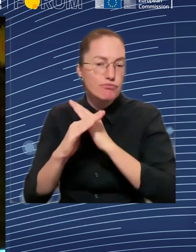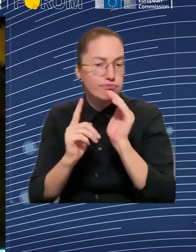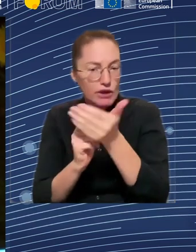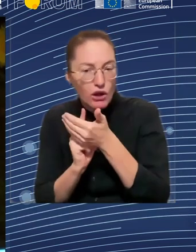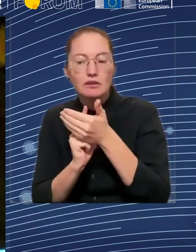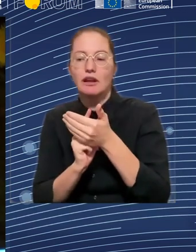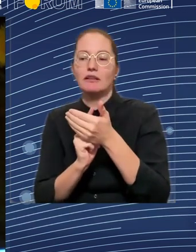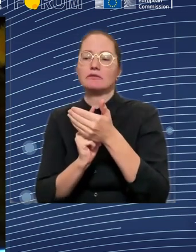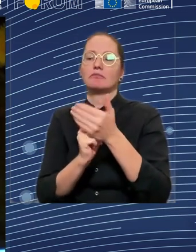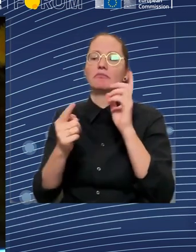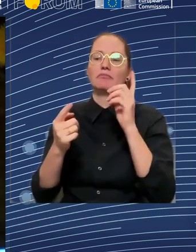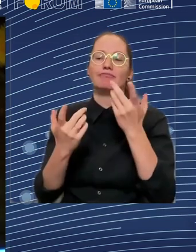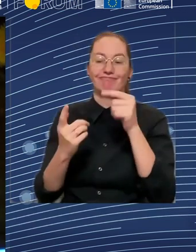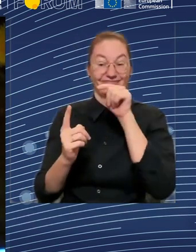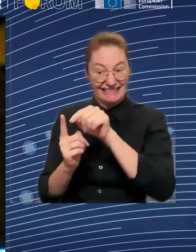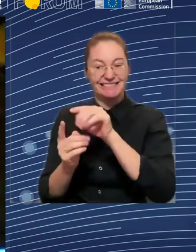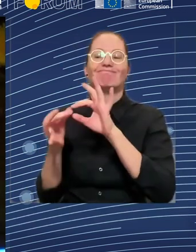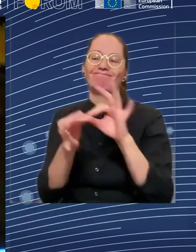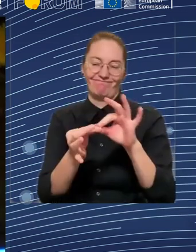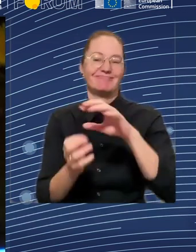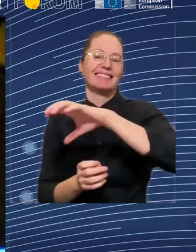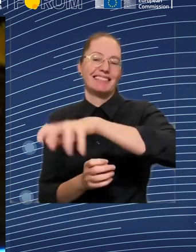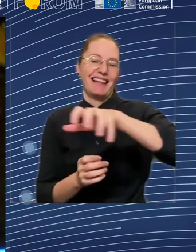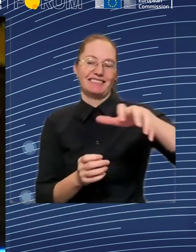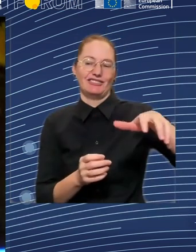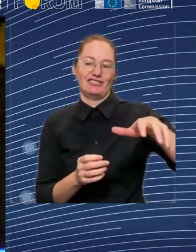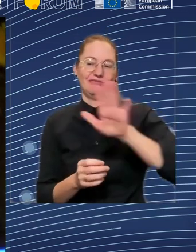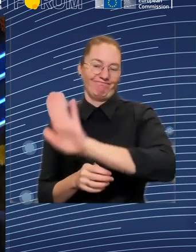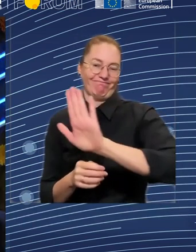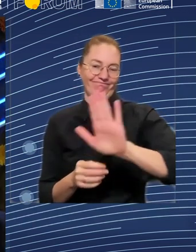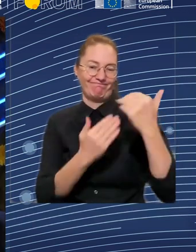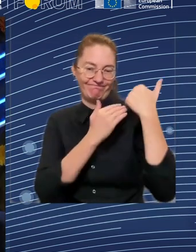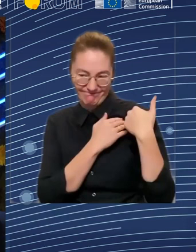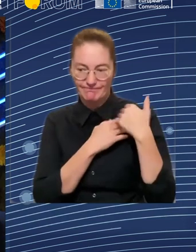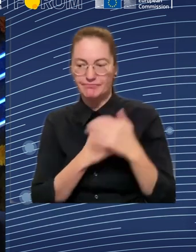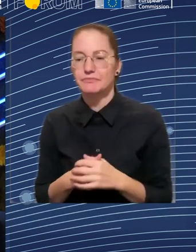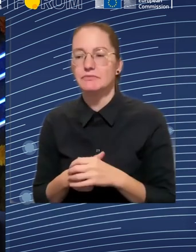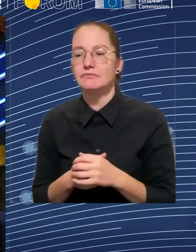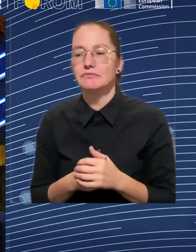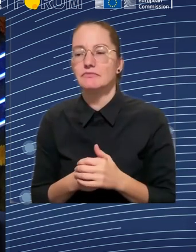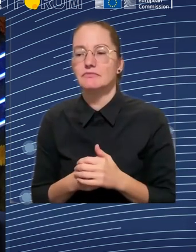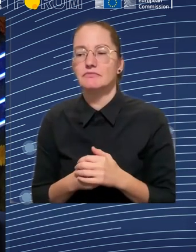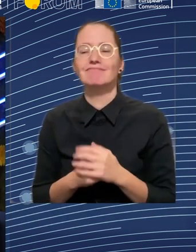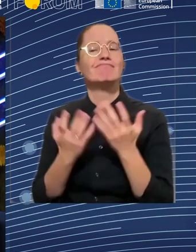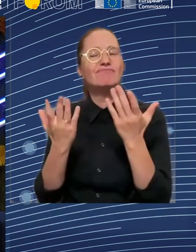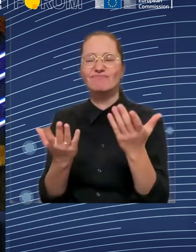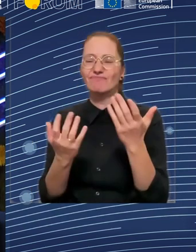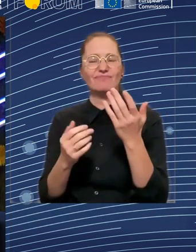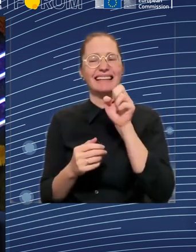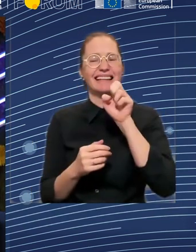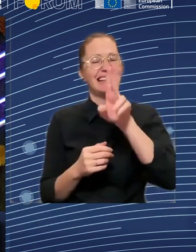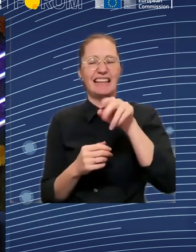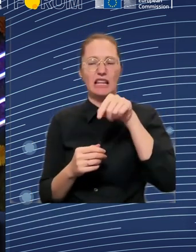social rights and the action plan that reaches for 2030. And we have to, how to say, increase